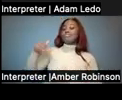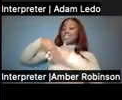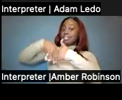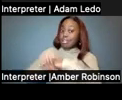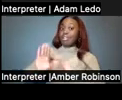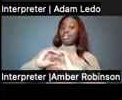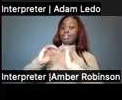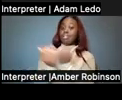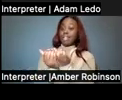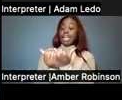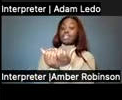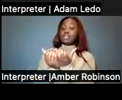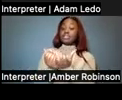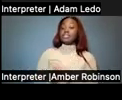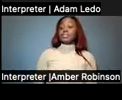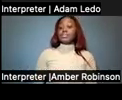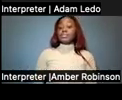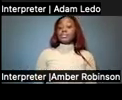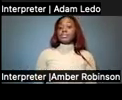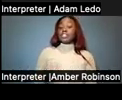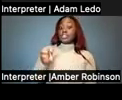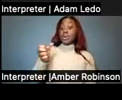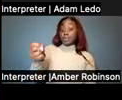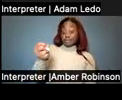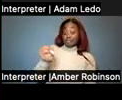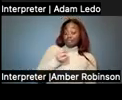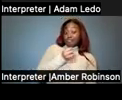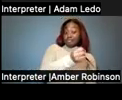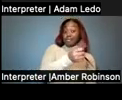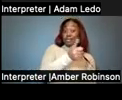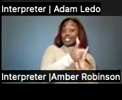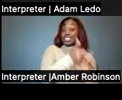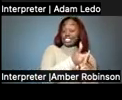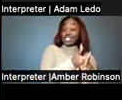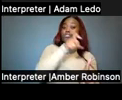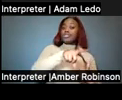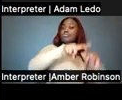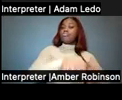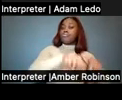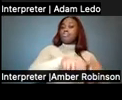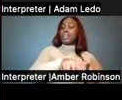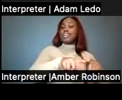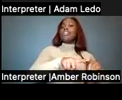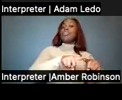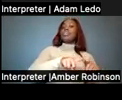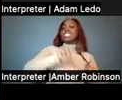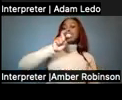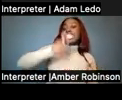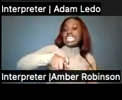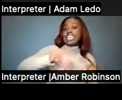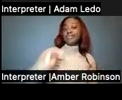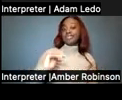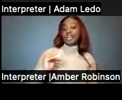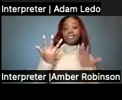Placement is, the placement should be, should depend upon the child's need. That's it.